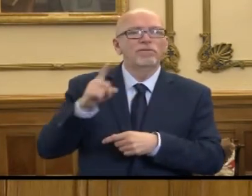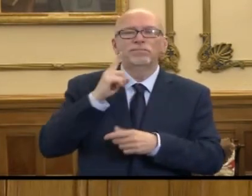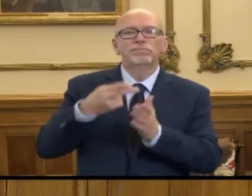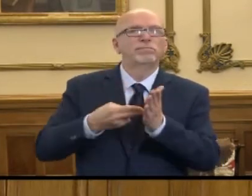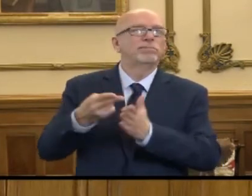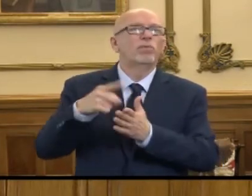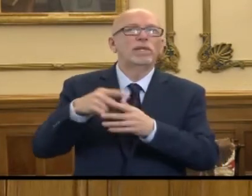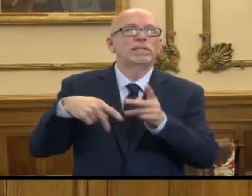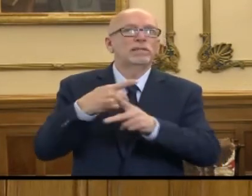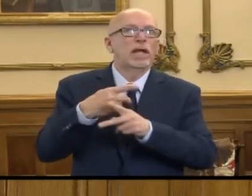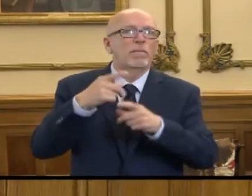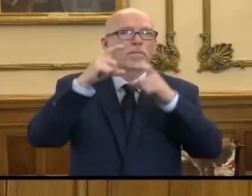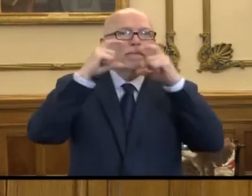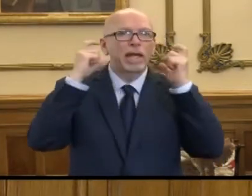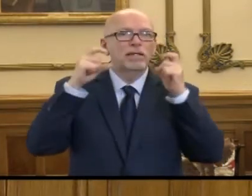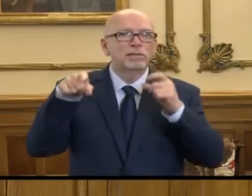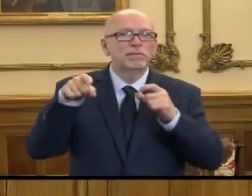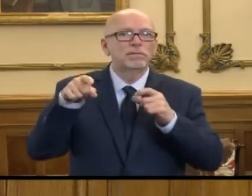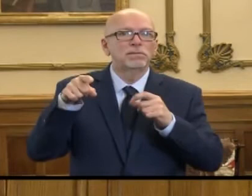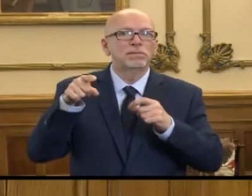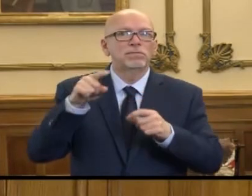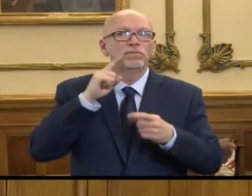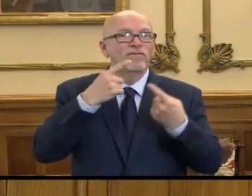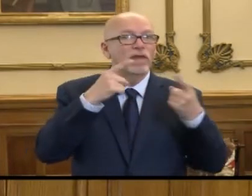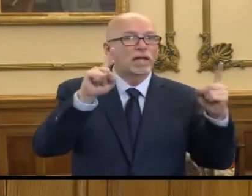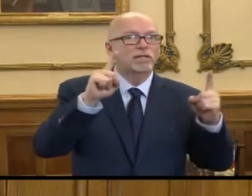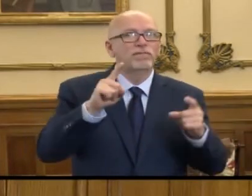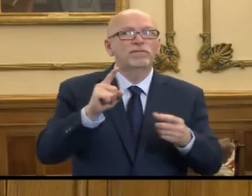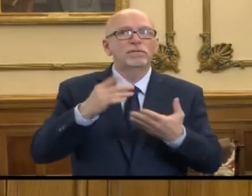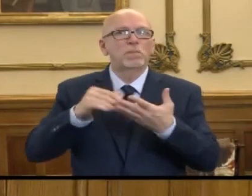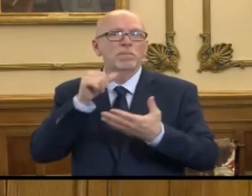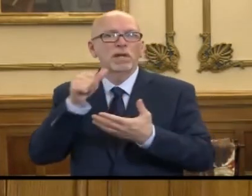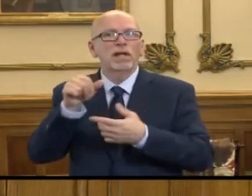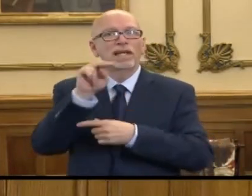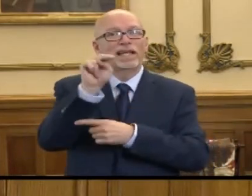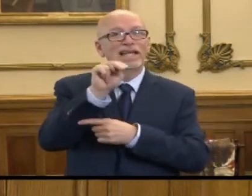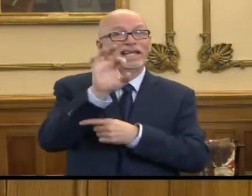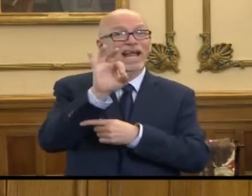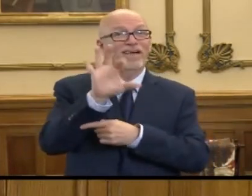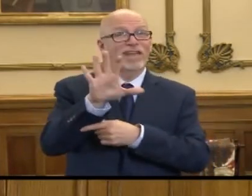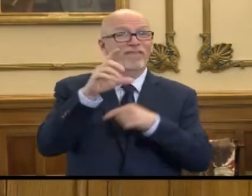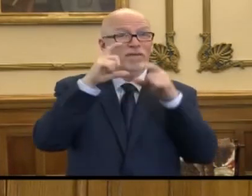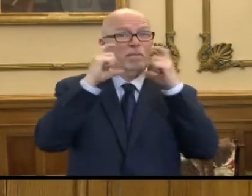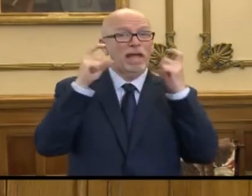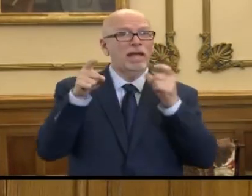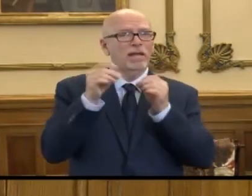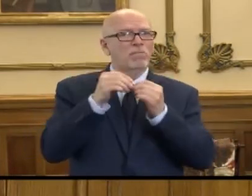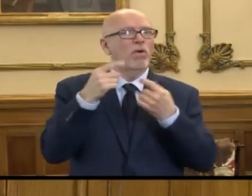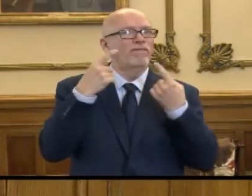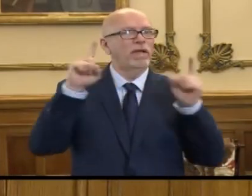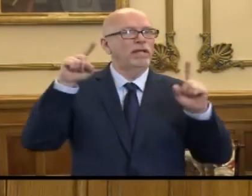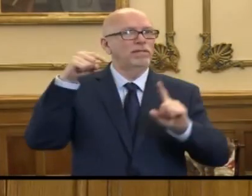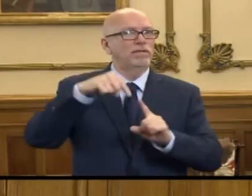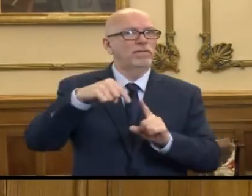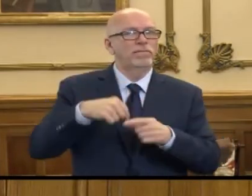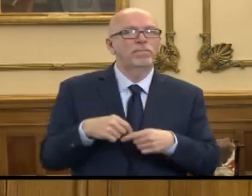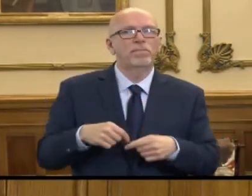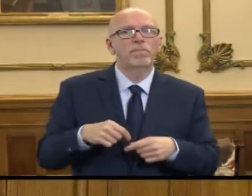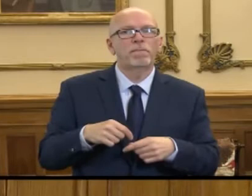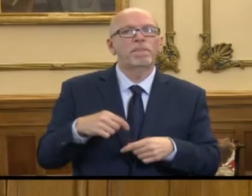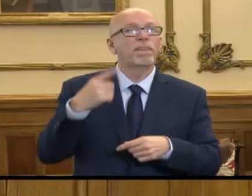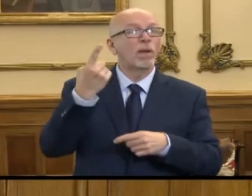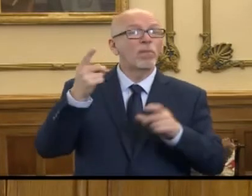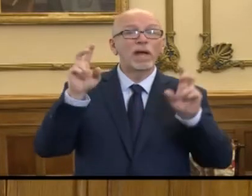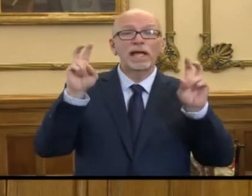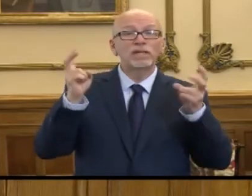with the types of masks that have been effective. That's the N95 mask, the one